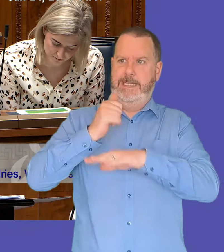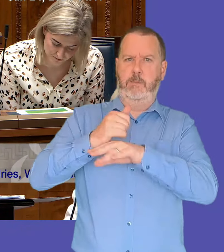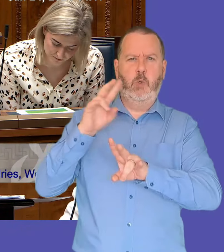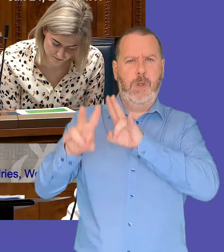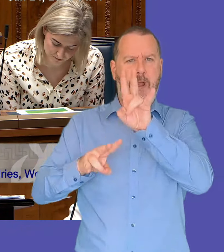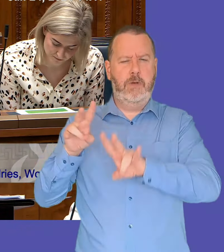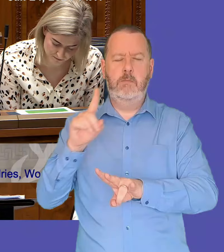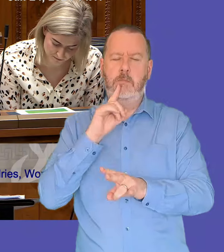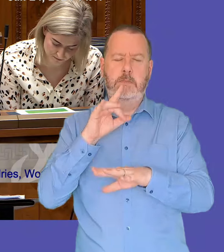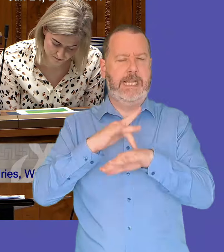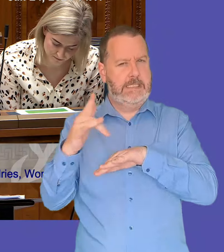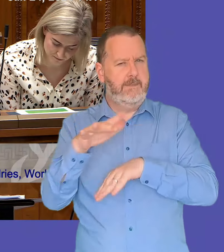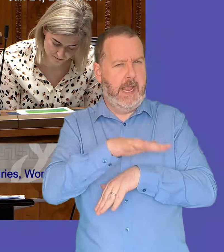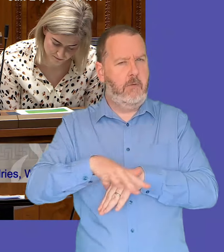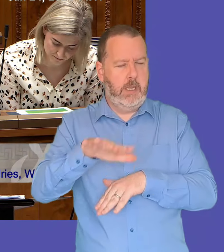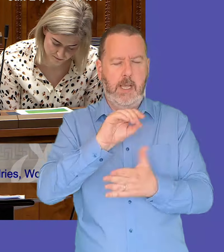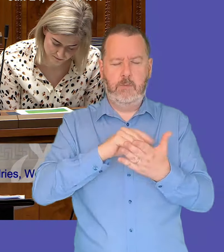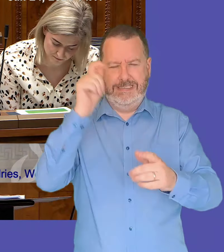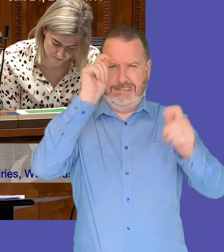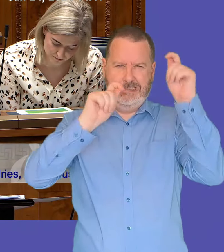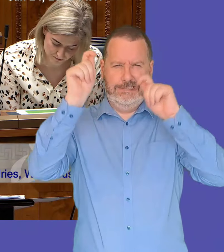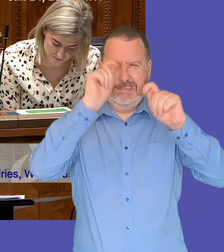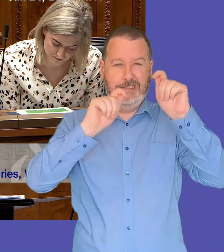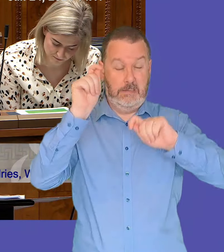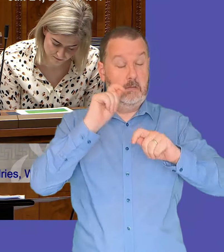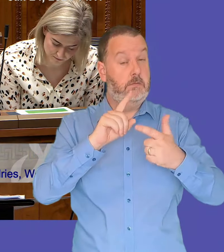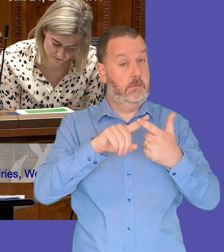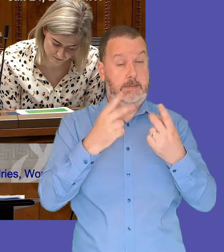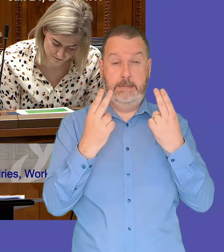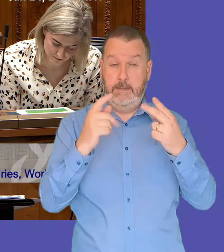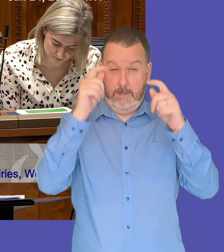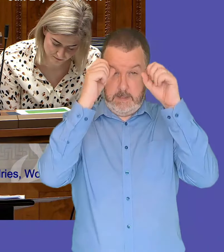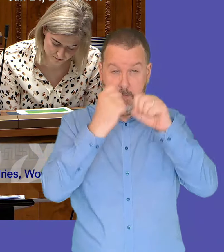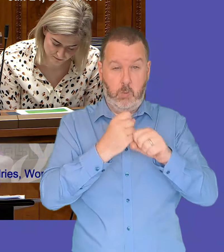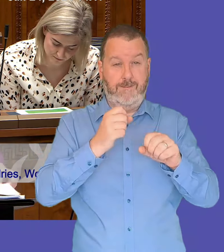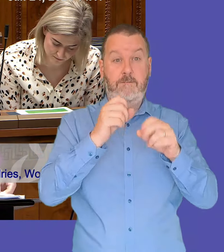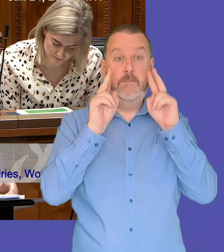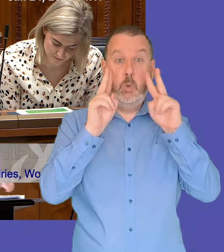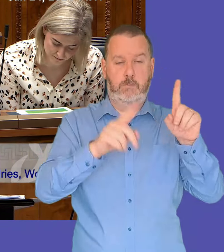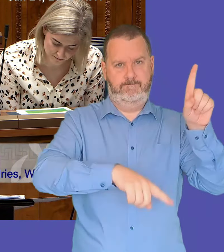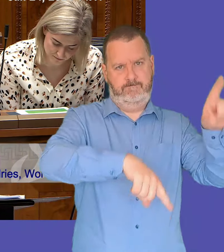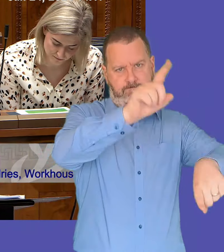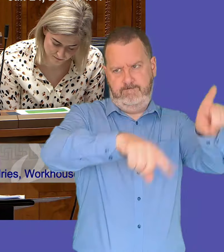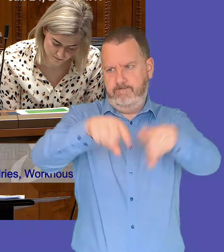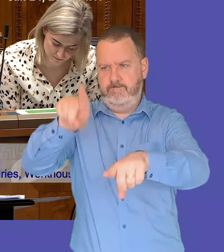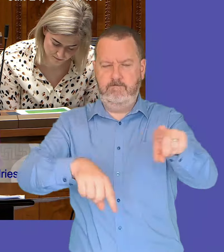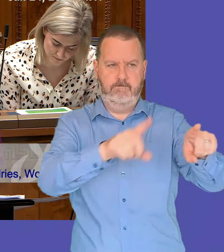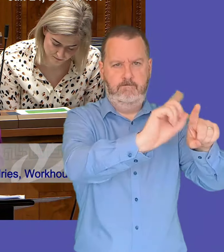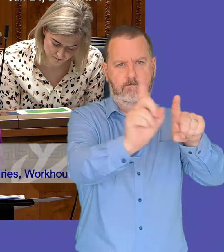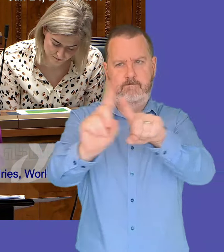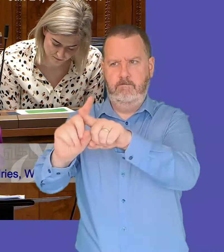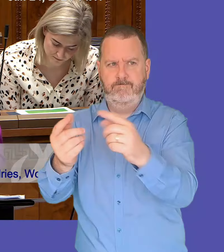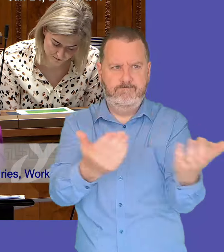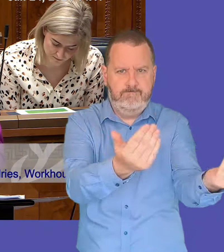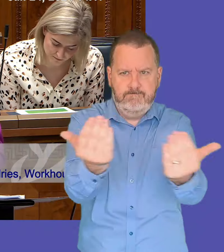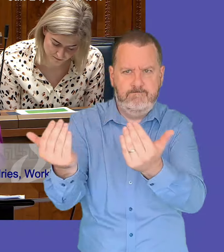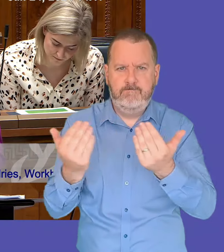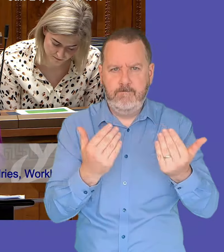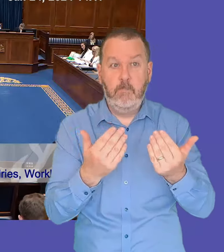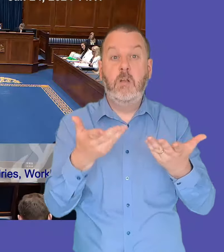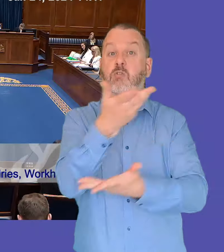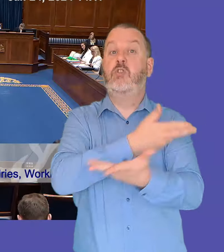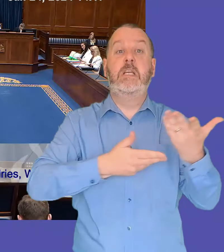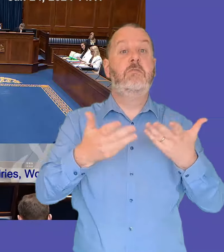consider carefully it's also important that we listen and hear a wide range of views the consultation will include